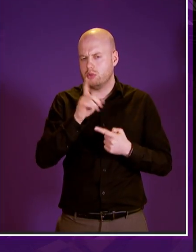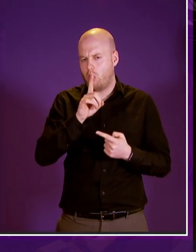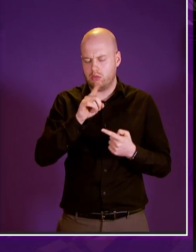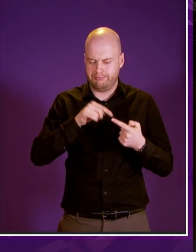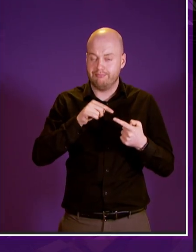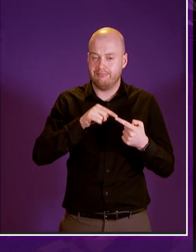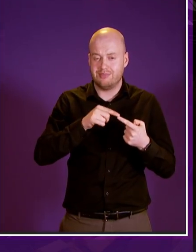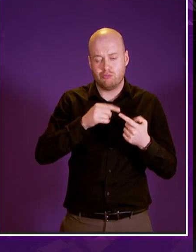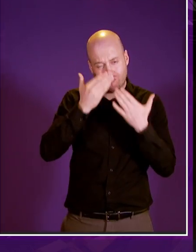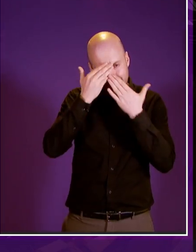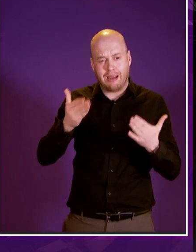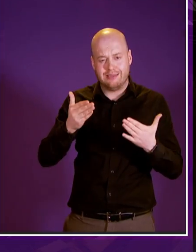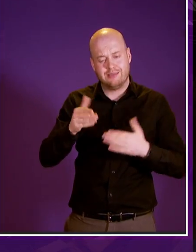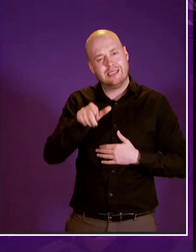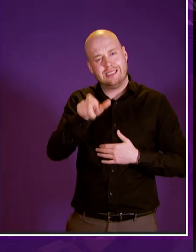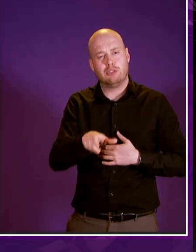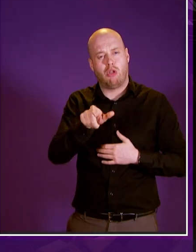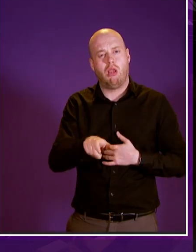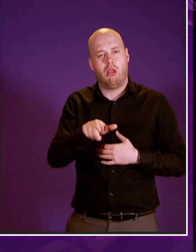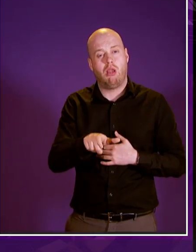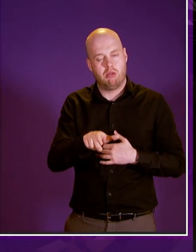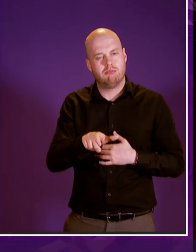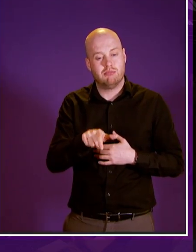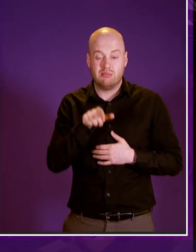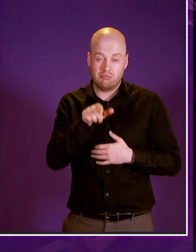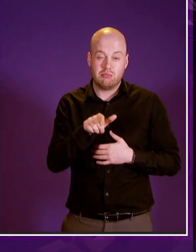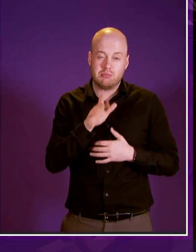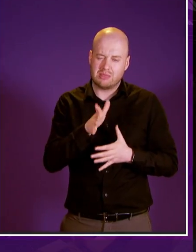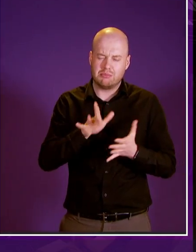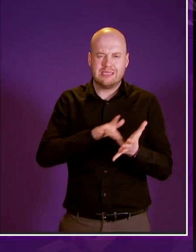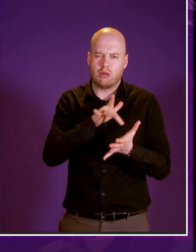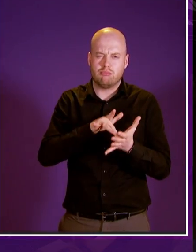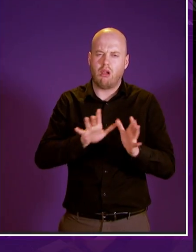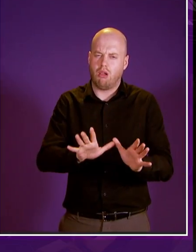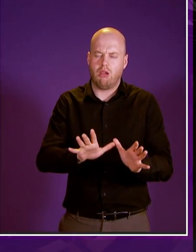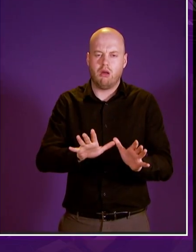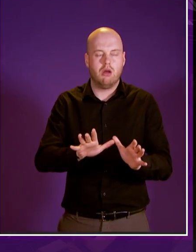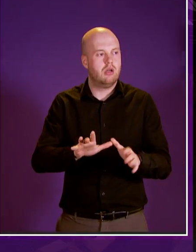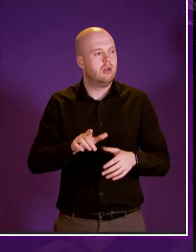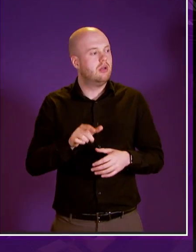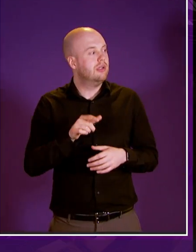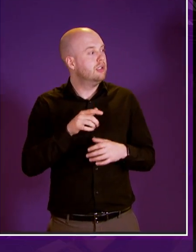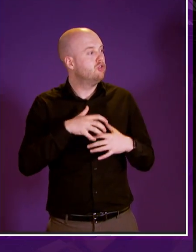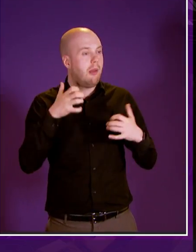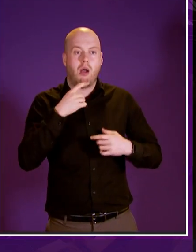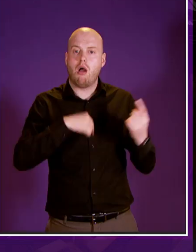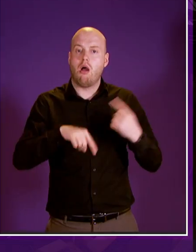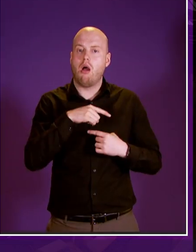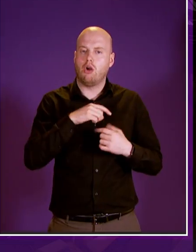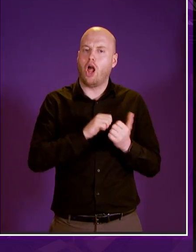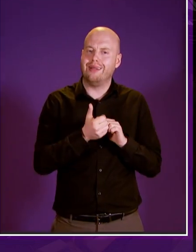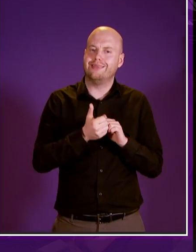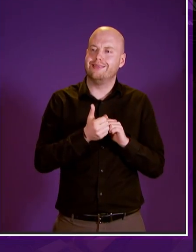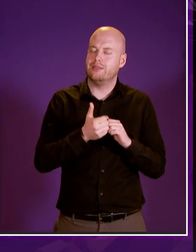dignity of individuals is to be at the heart of scottish social security colleagues across this chamber have worked hard to ensure that